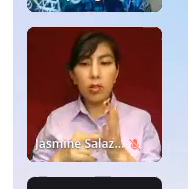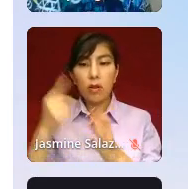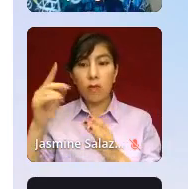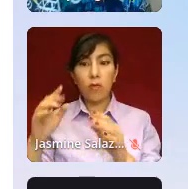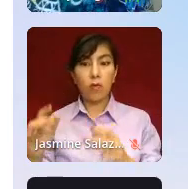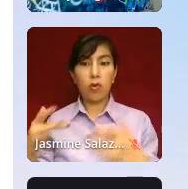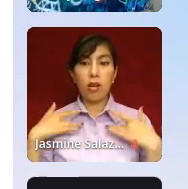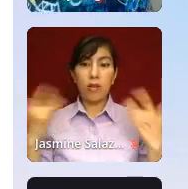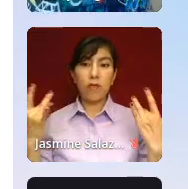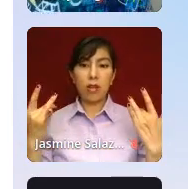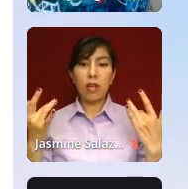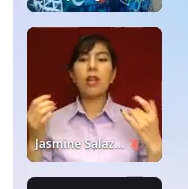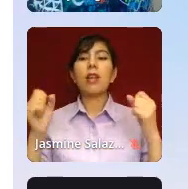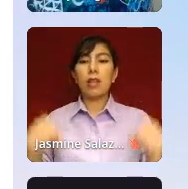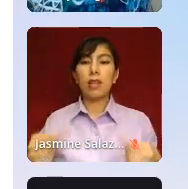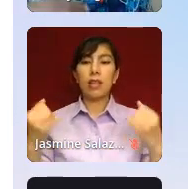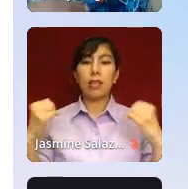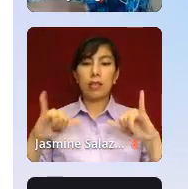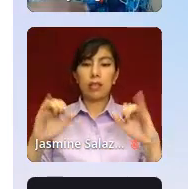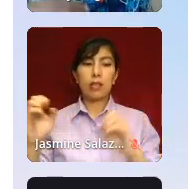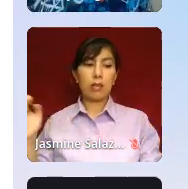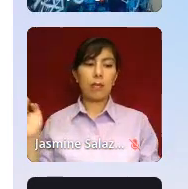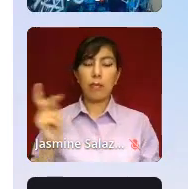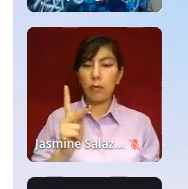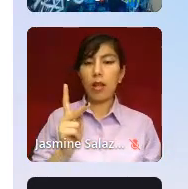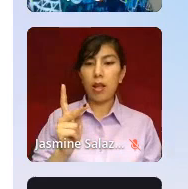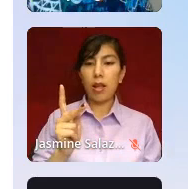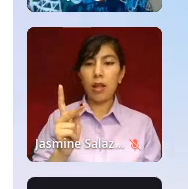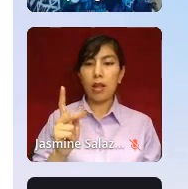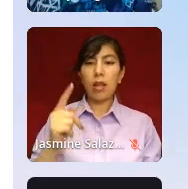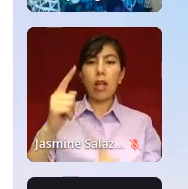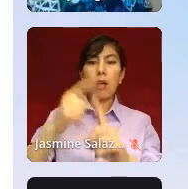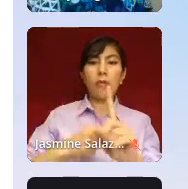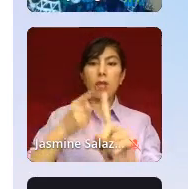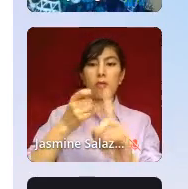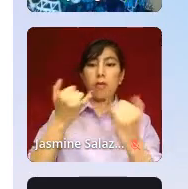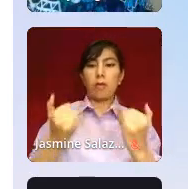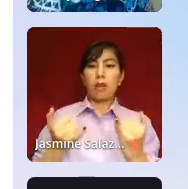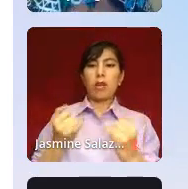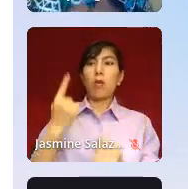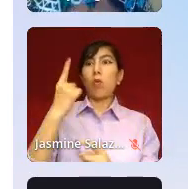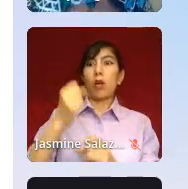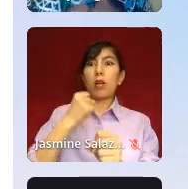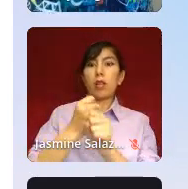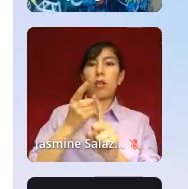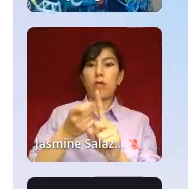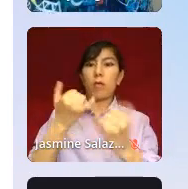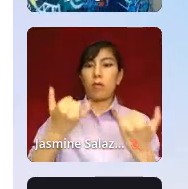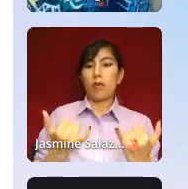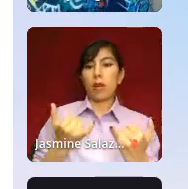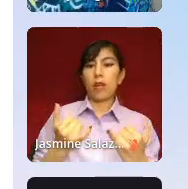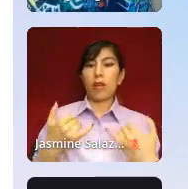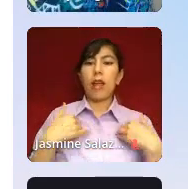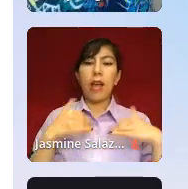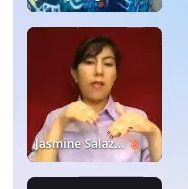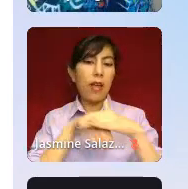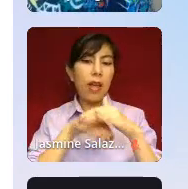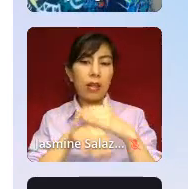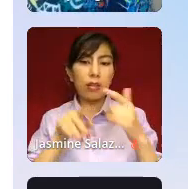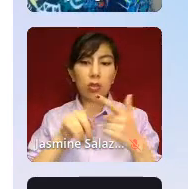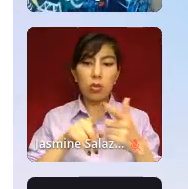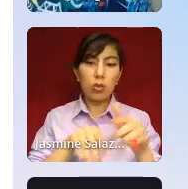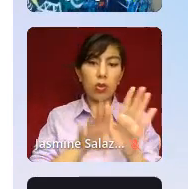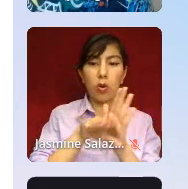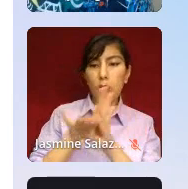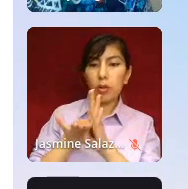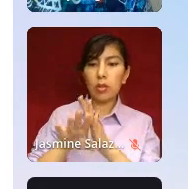they can still come back back a month from now, a year from now, and have access to the recordings and all